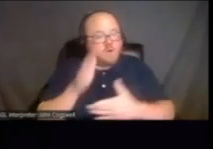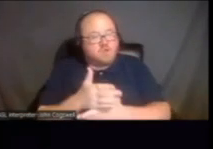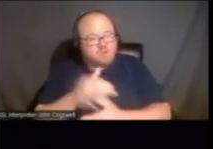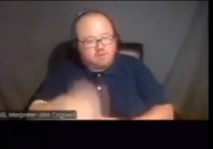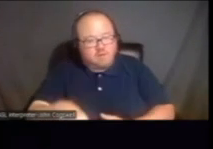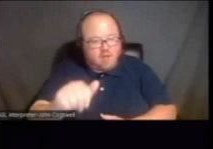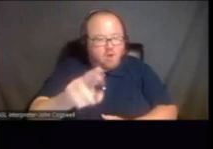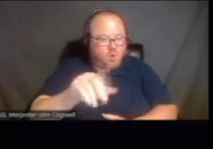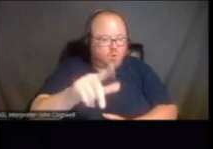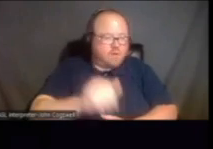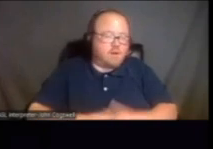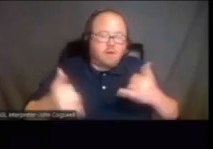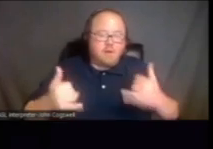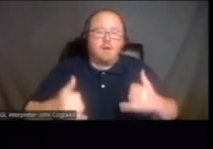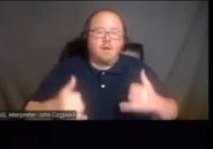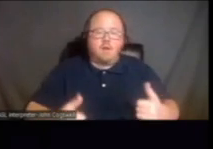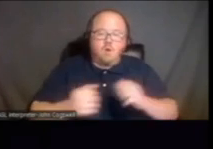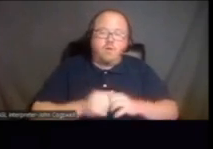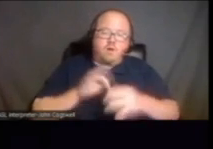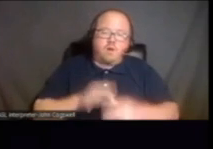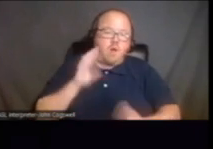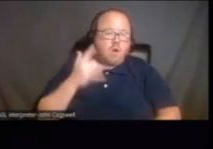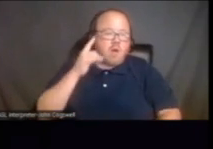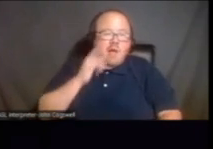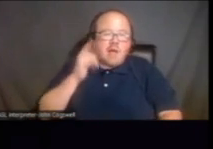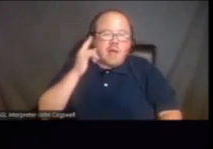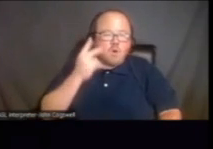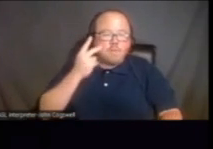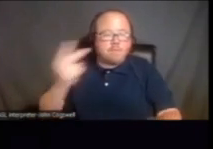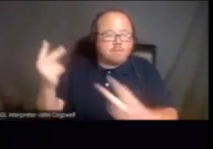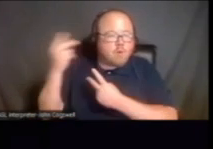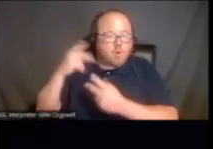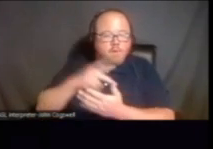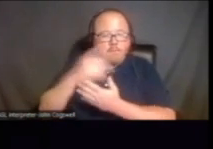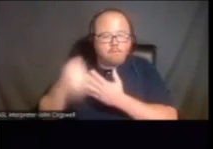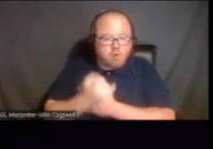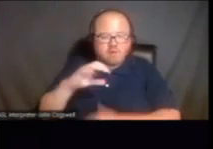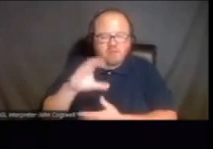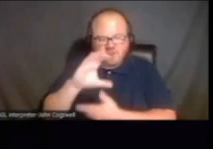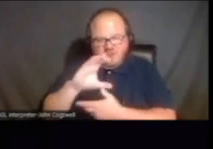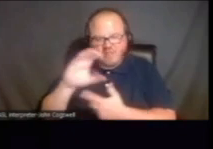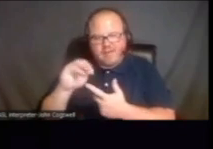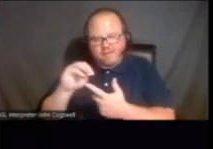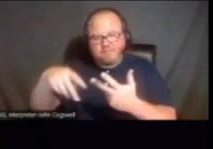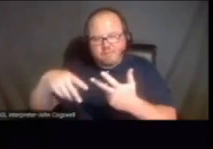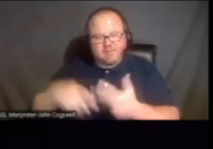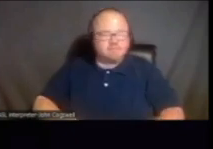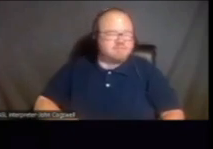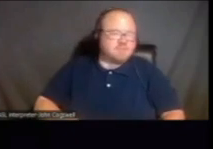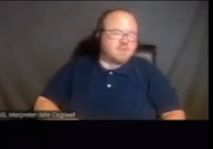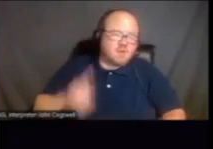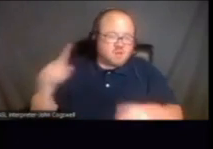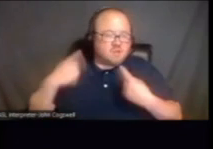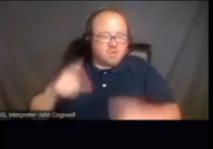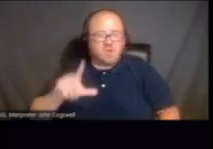Aurelia. And now recording our California Memorial Project. So I just wanted to inform you that this has been going on